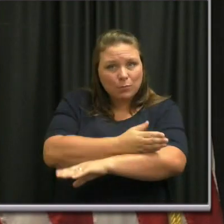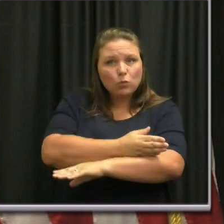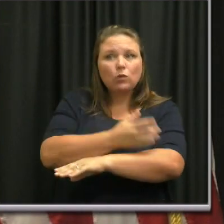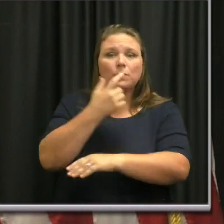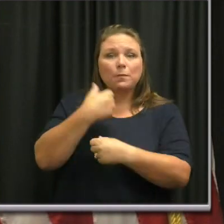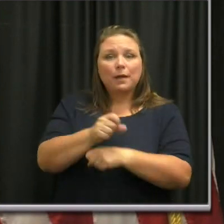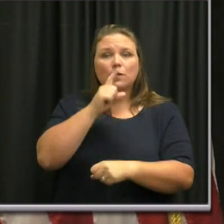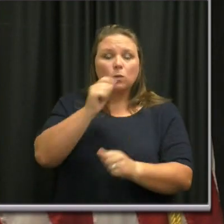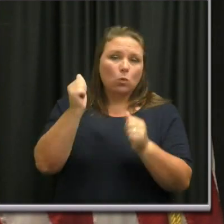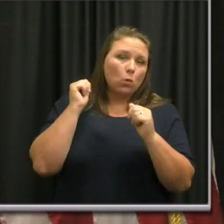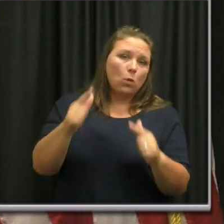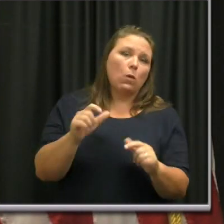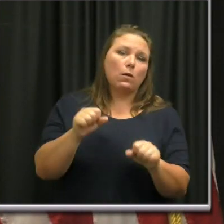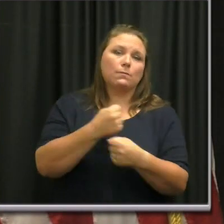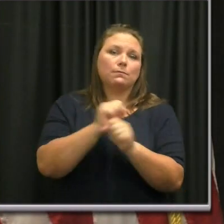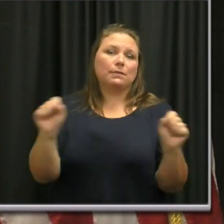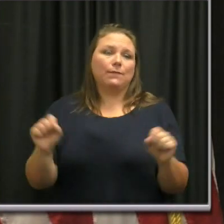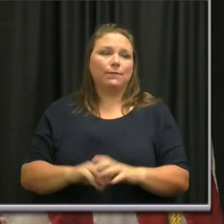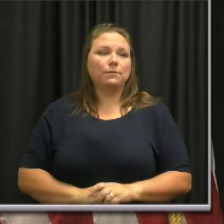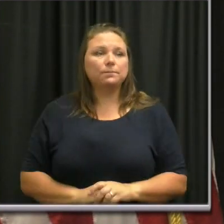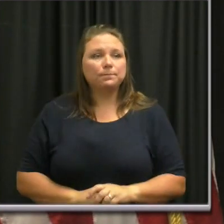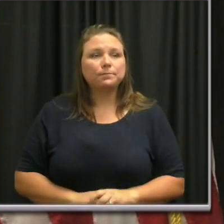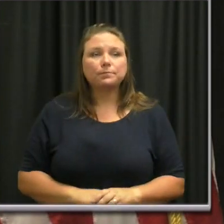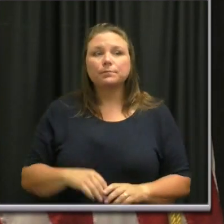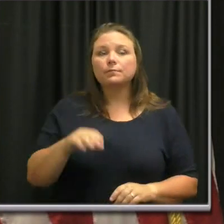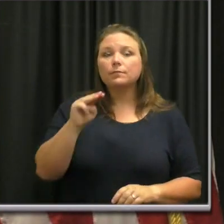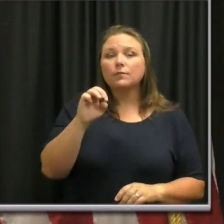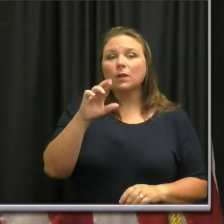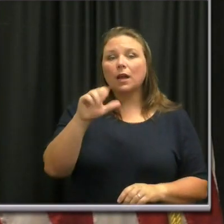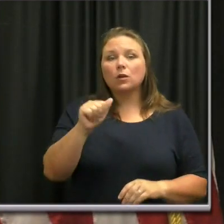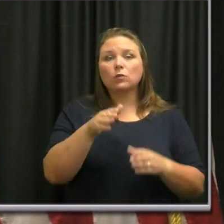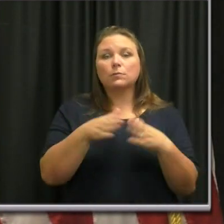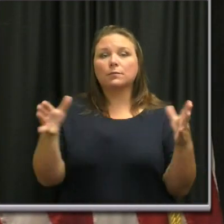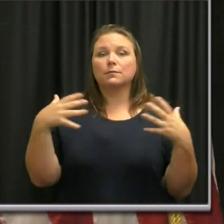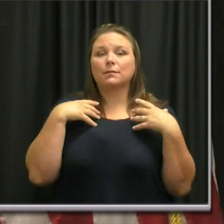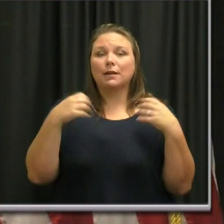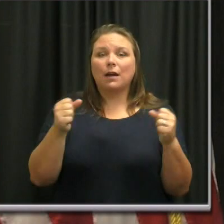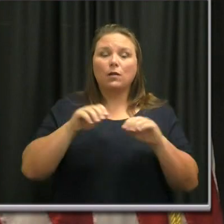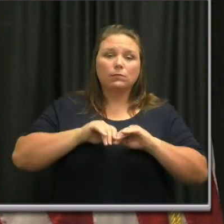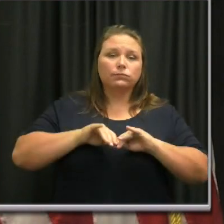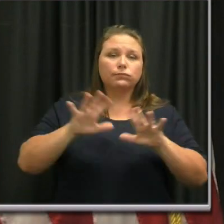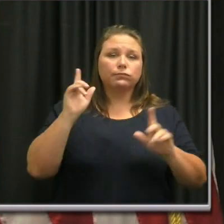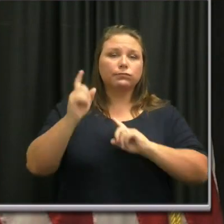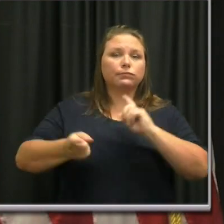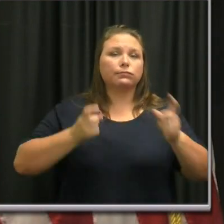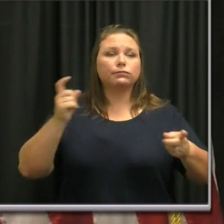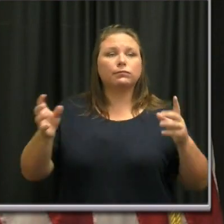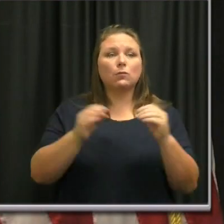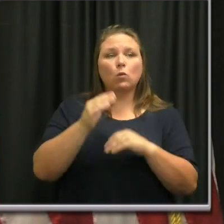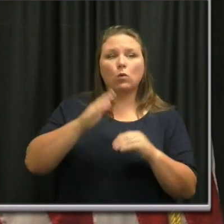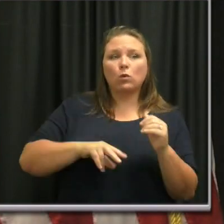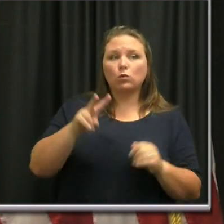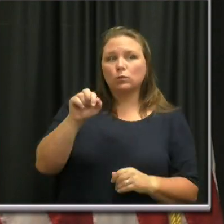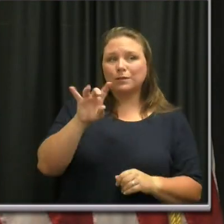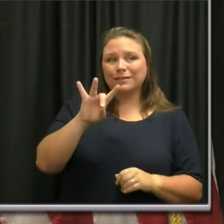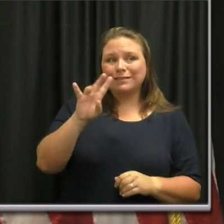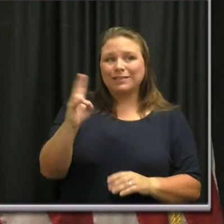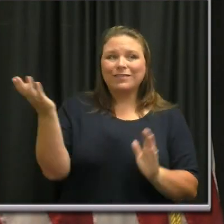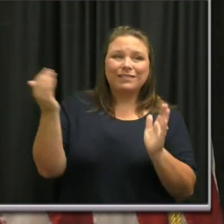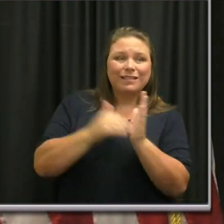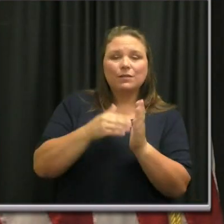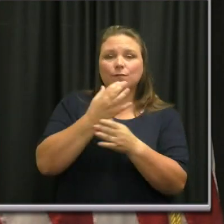the public health condition of our city. Metro Public Health has distributed more than 287,000 free masks,